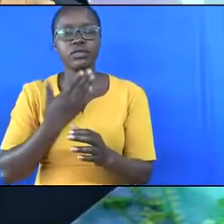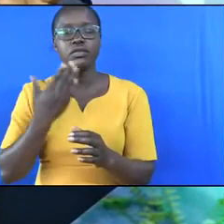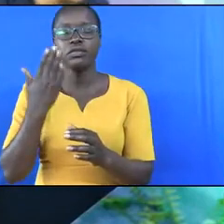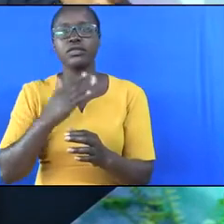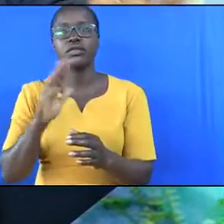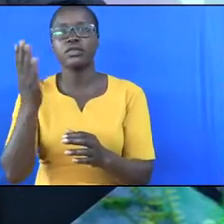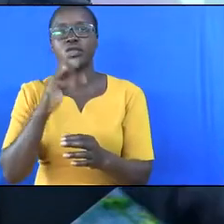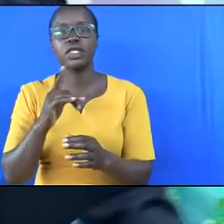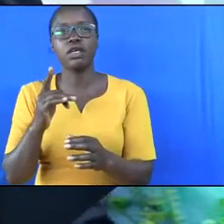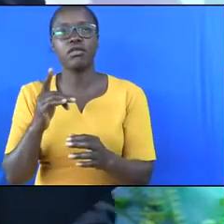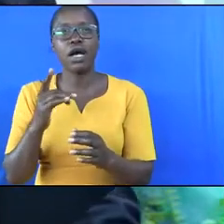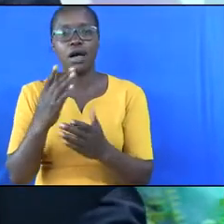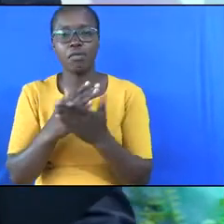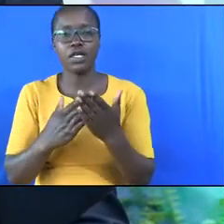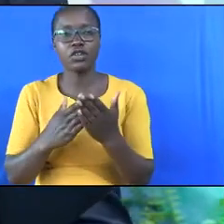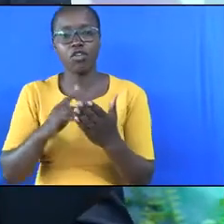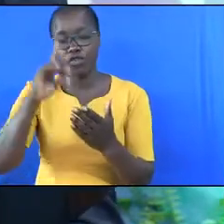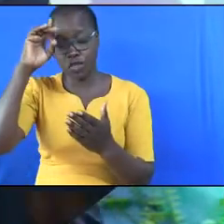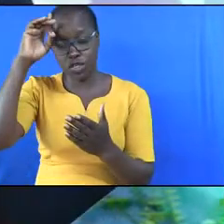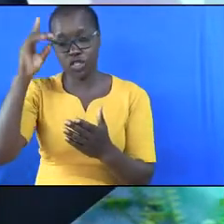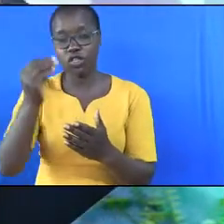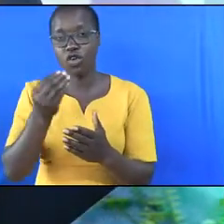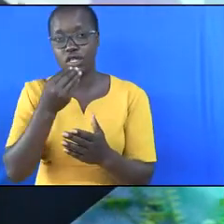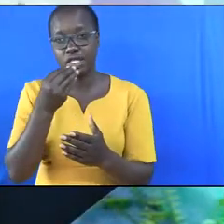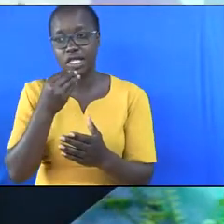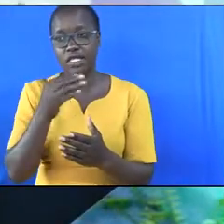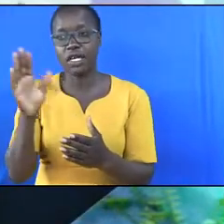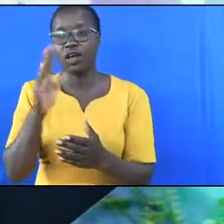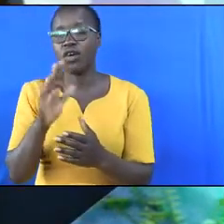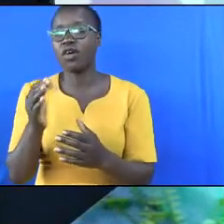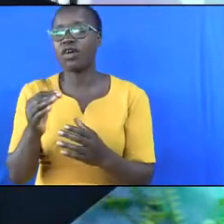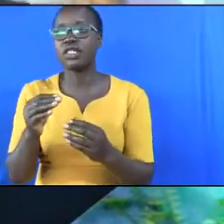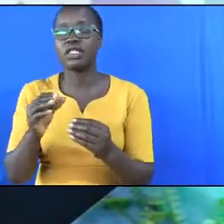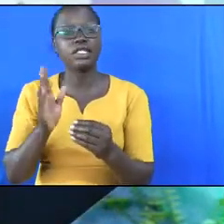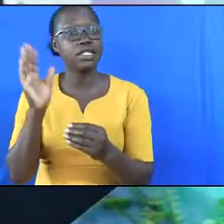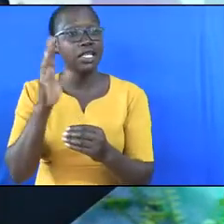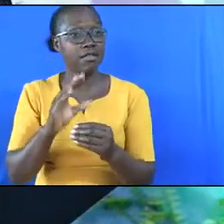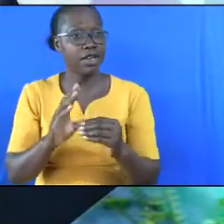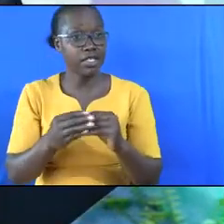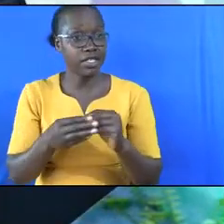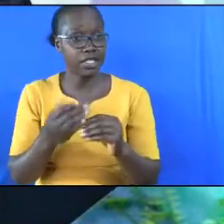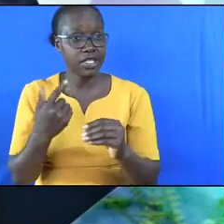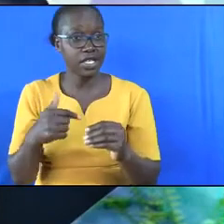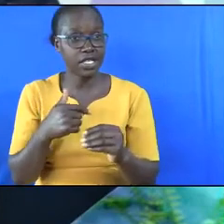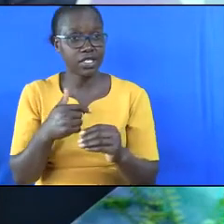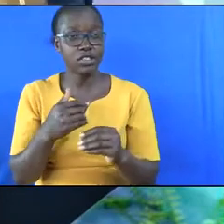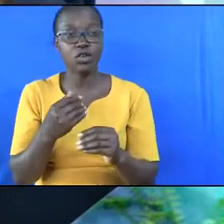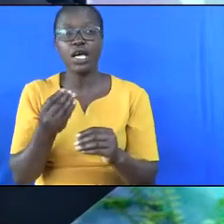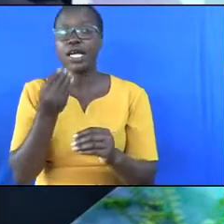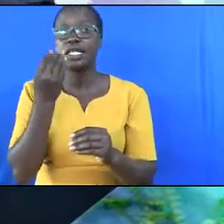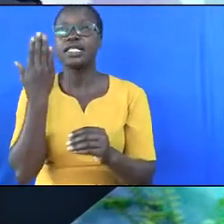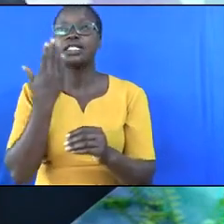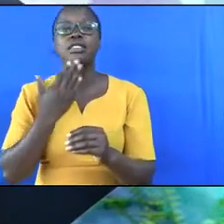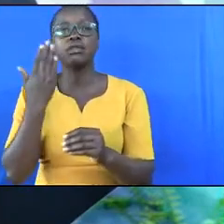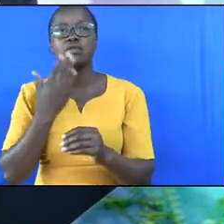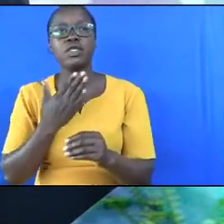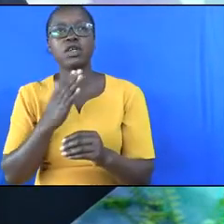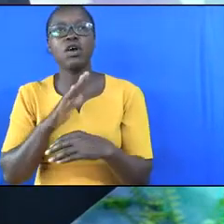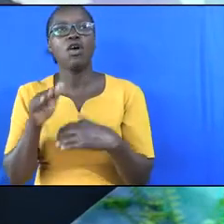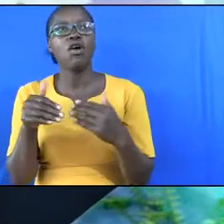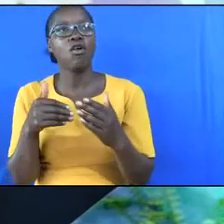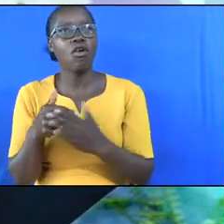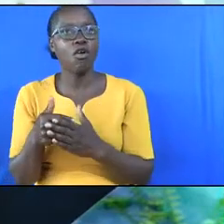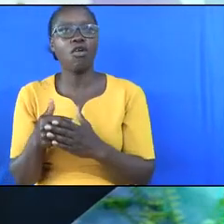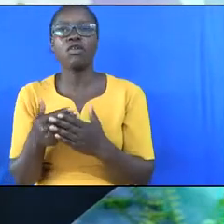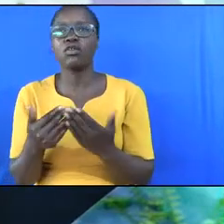part of man's original diets. God did not create us to be meat eaters. We are not to be